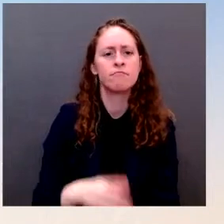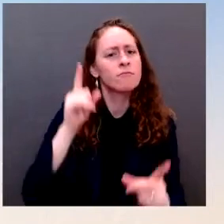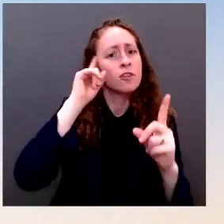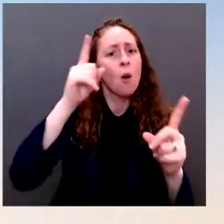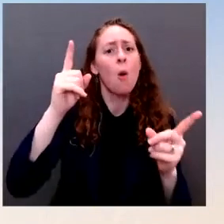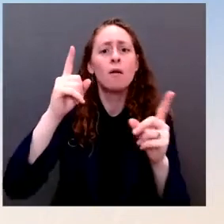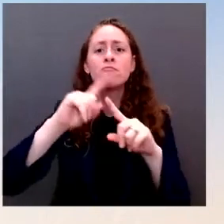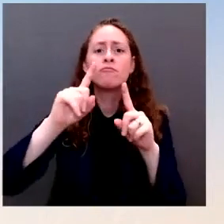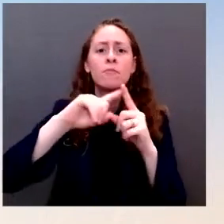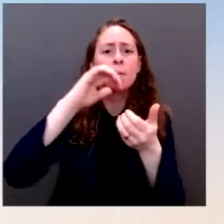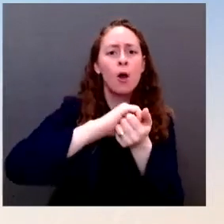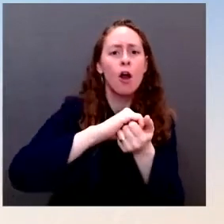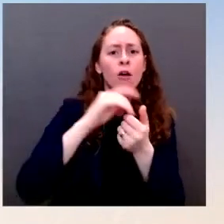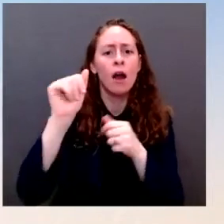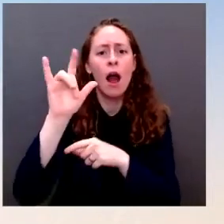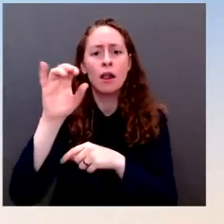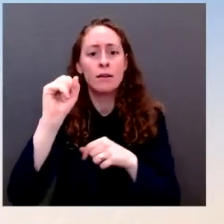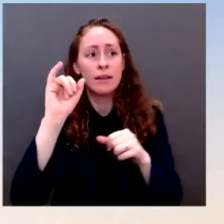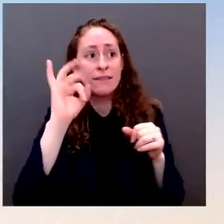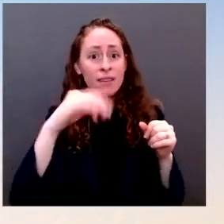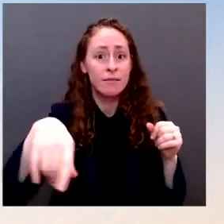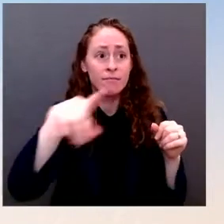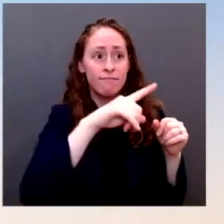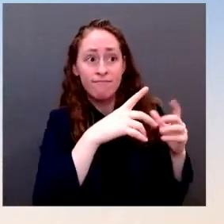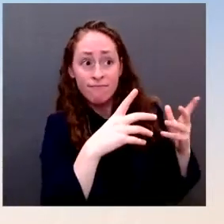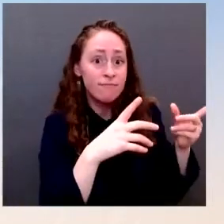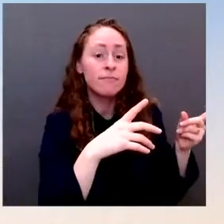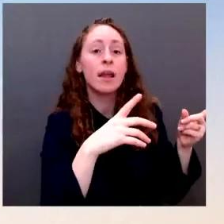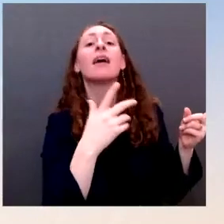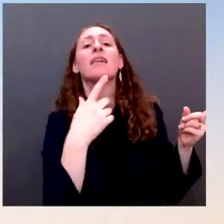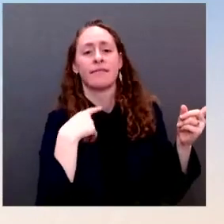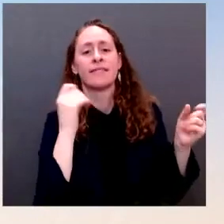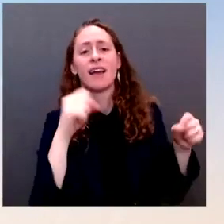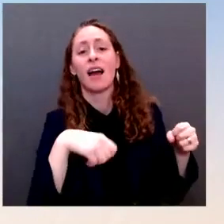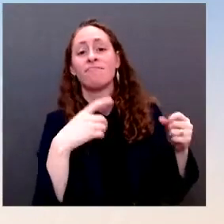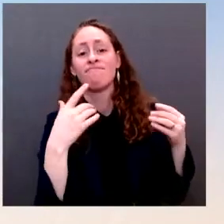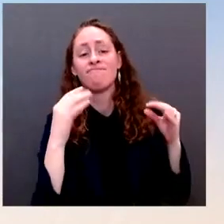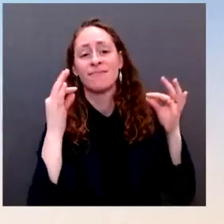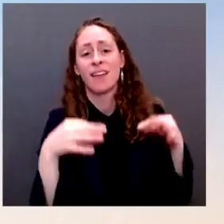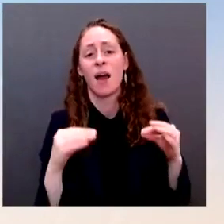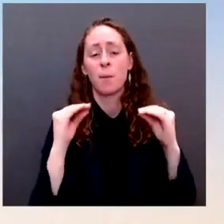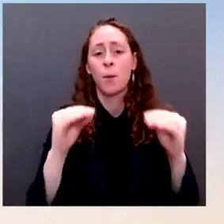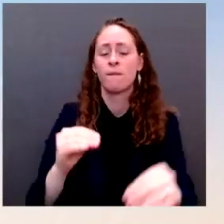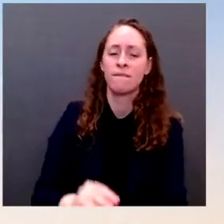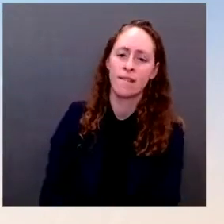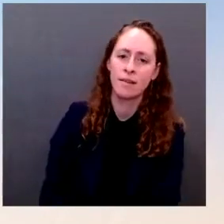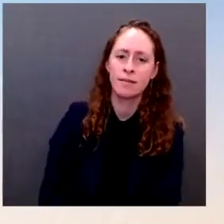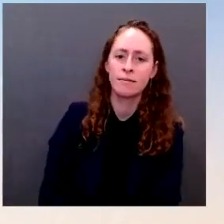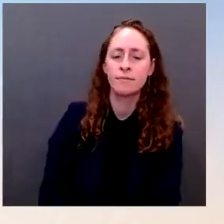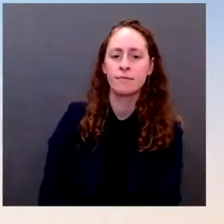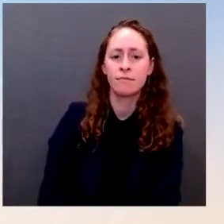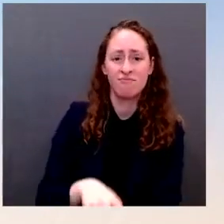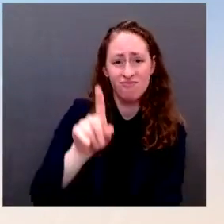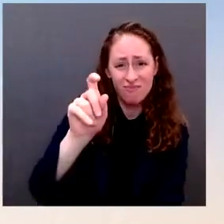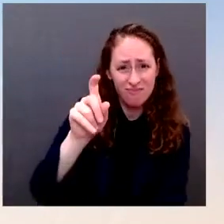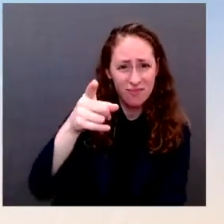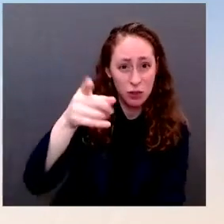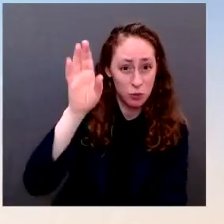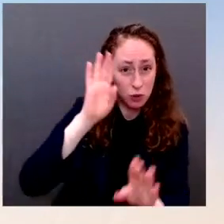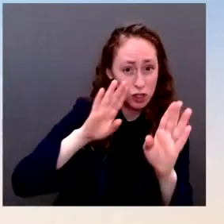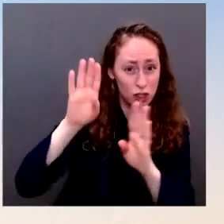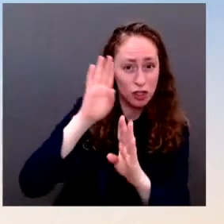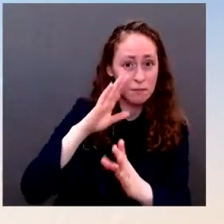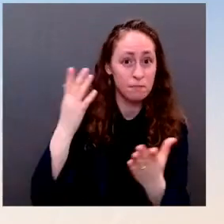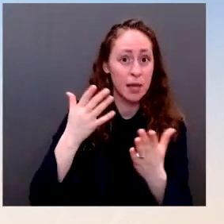about that relationship, if it gets closer, if it becomes more intertwined in terms of U.S. posture and role in geopolitical